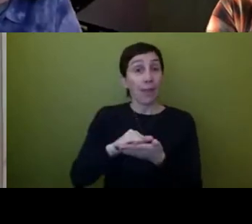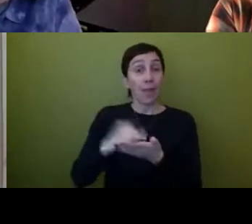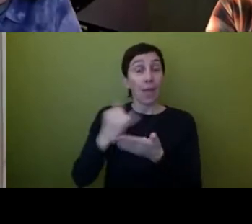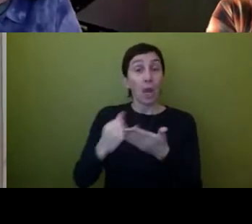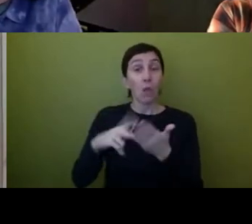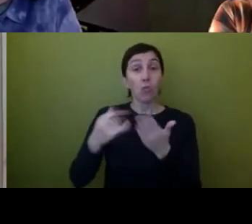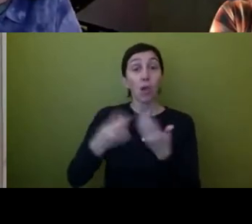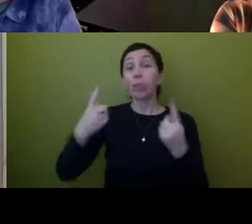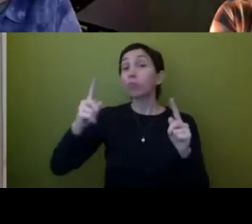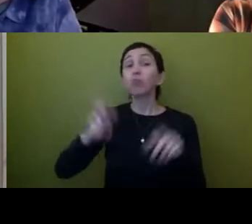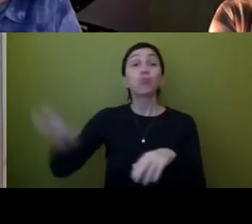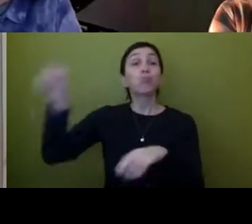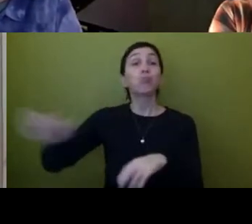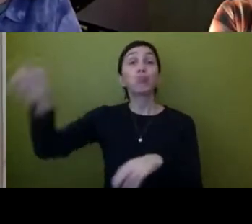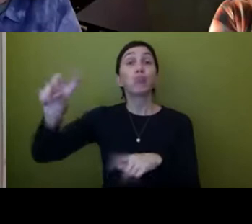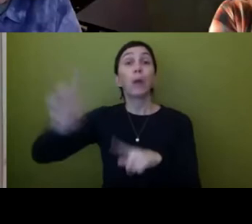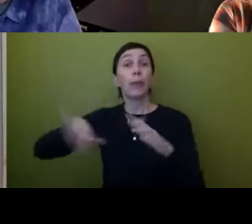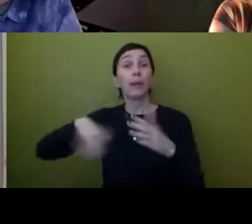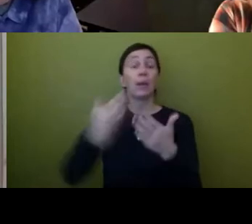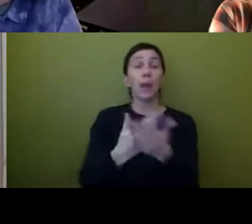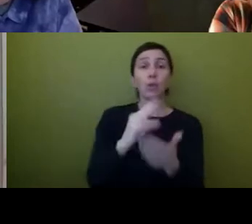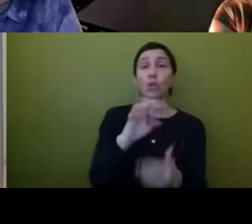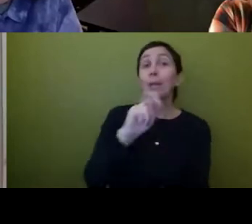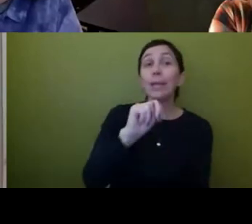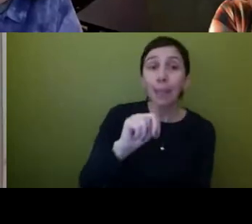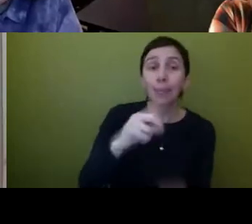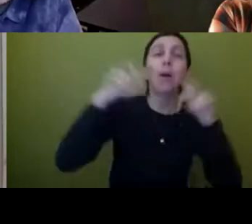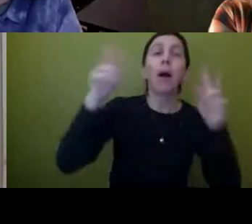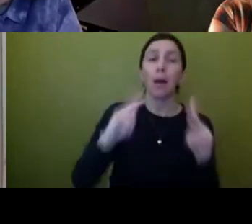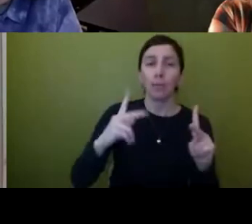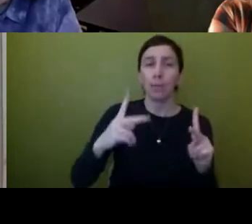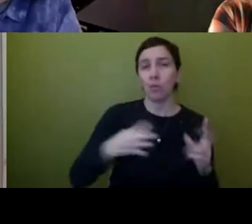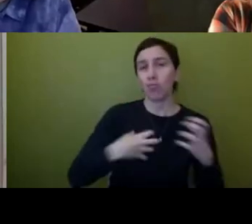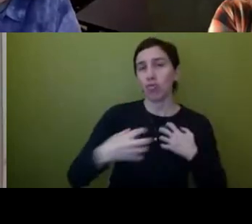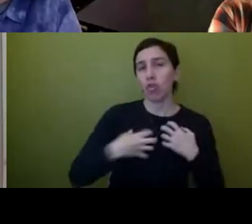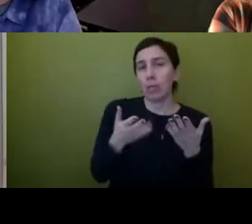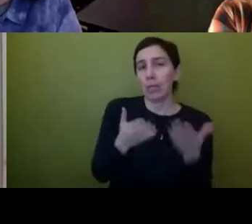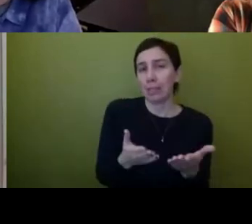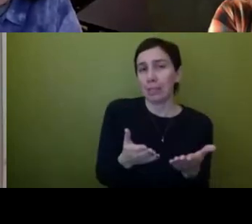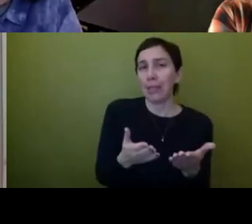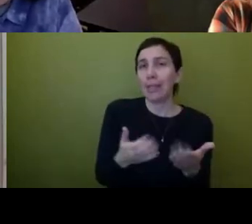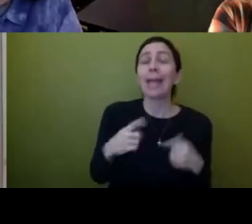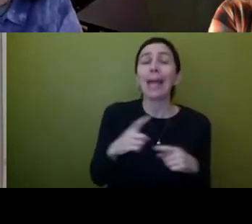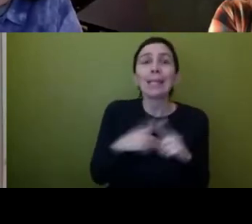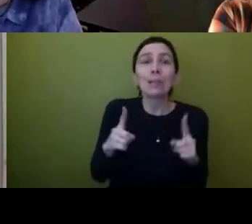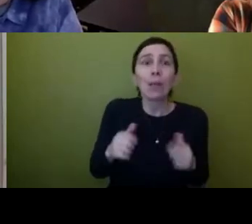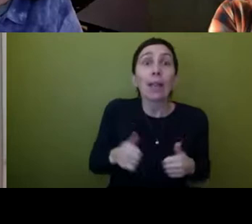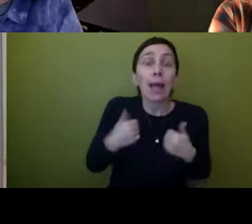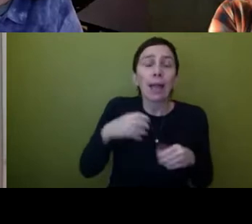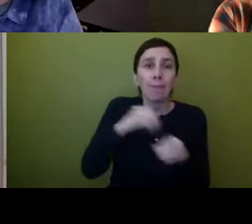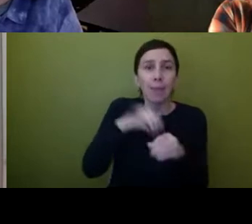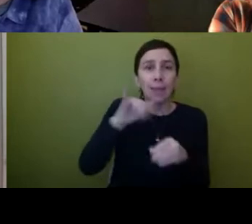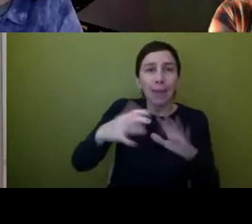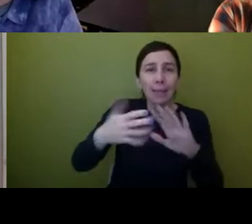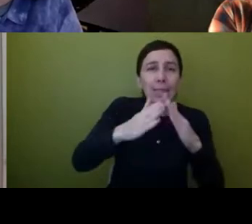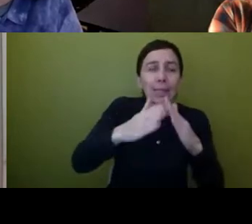minneapolis without any you know protest um but then when it arrived in minneapolis it had a whole different life um anyone